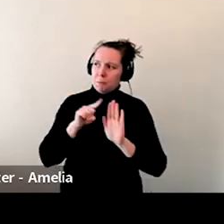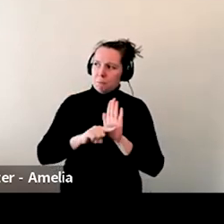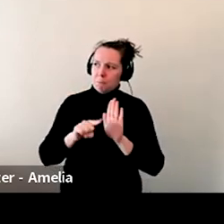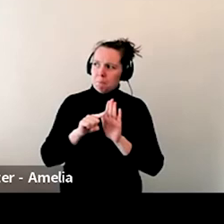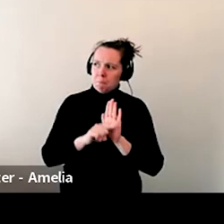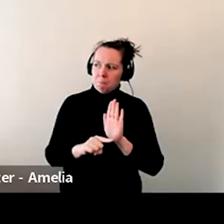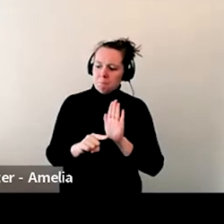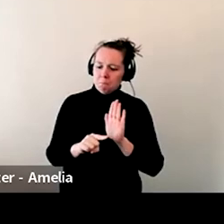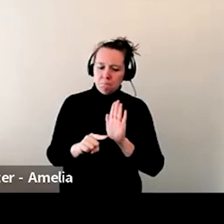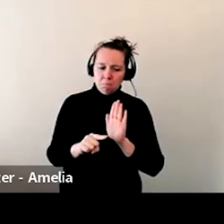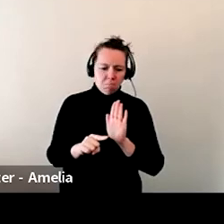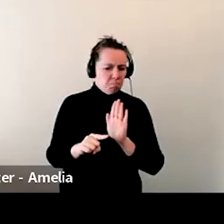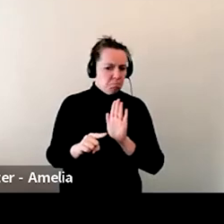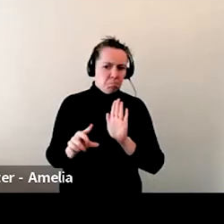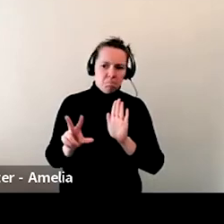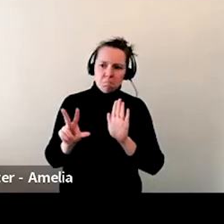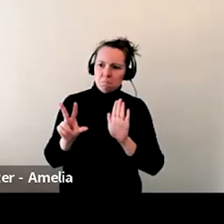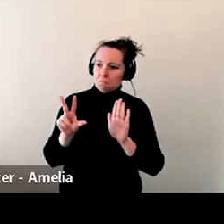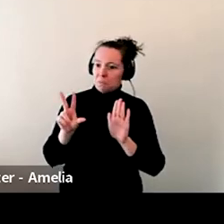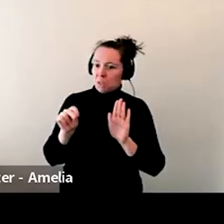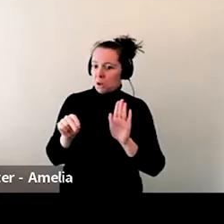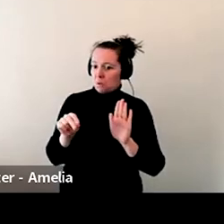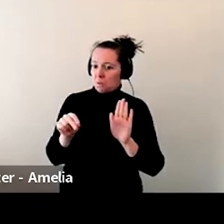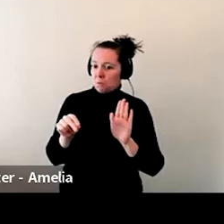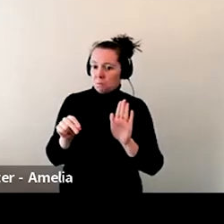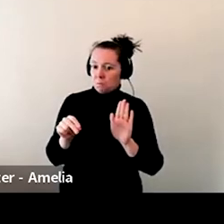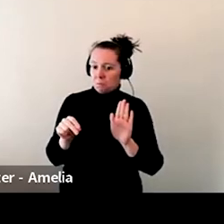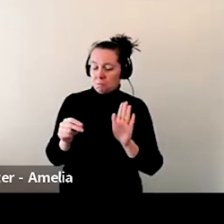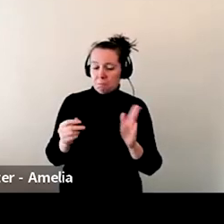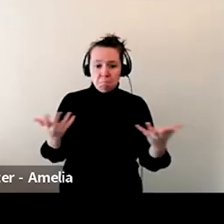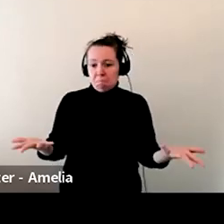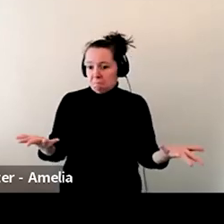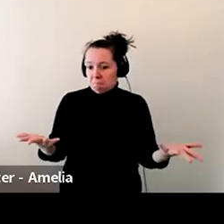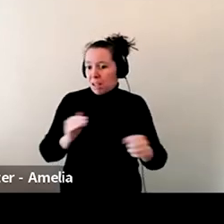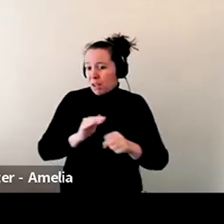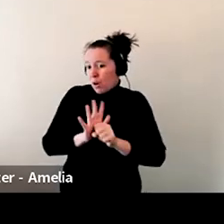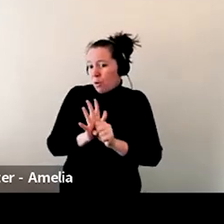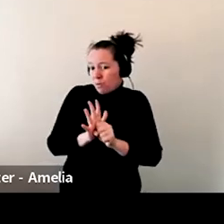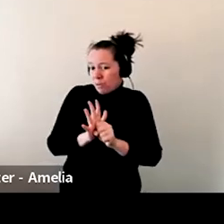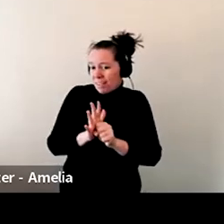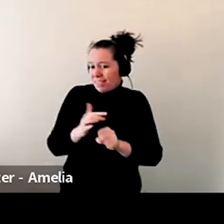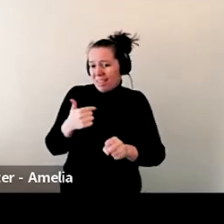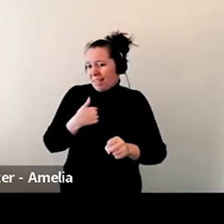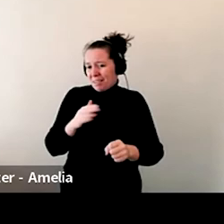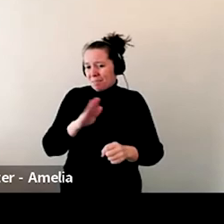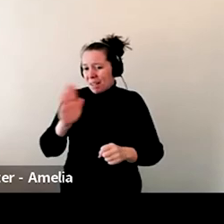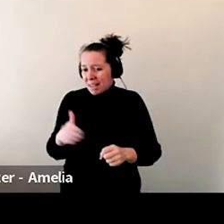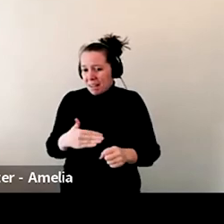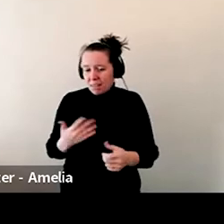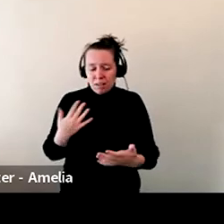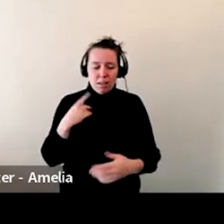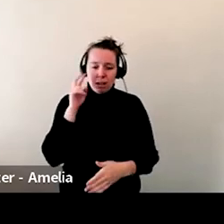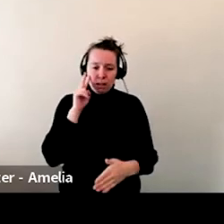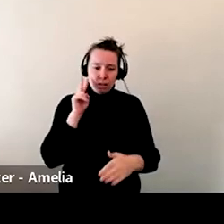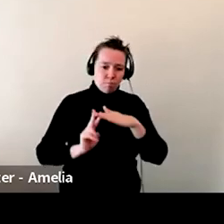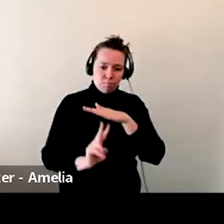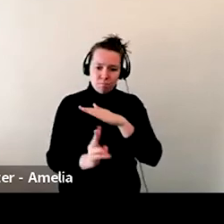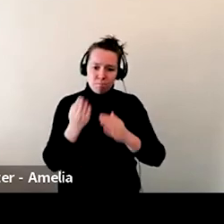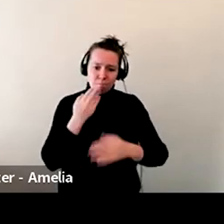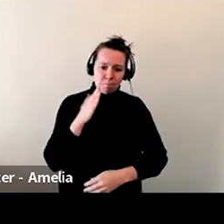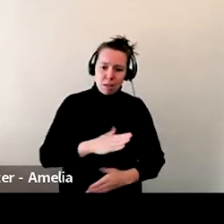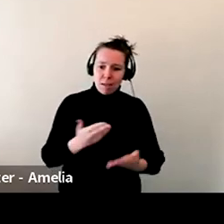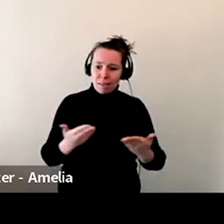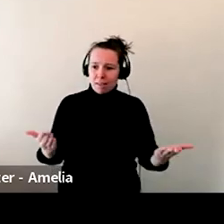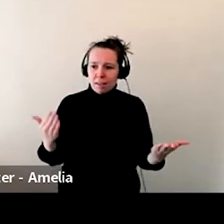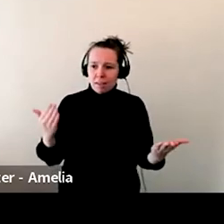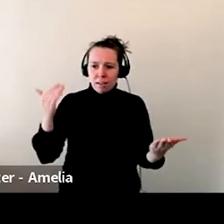that's a result of COVID. I don't get disappointed about things. Cause I just, you just assume that, you know, the next, I don't know, I don't want